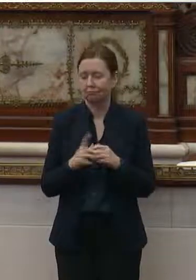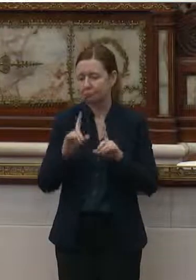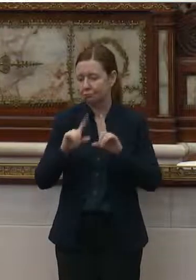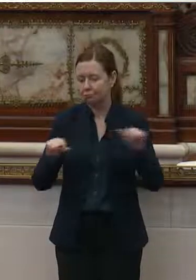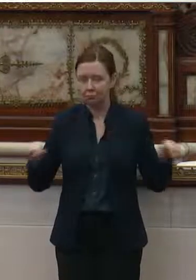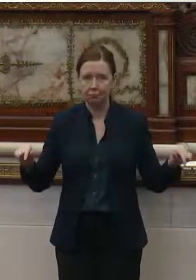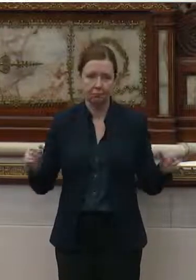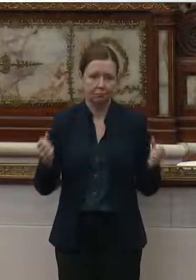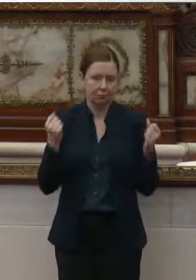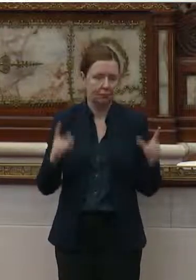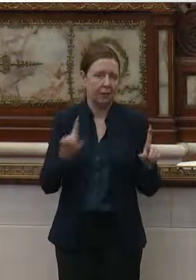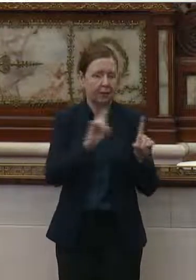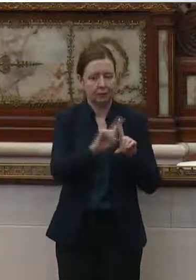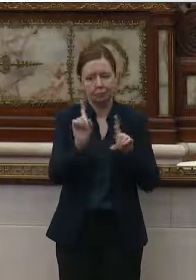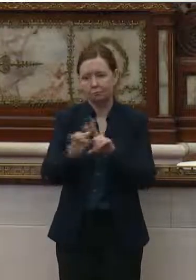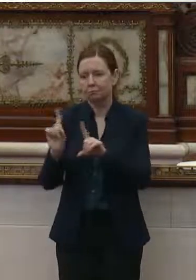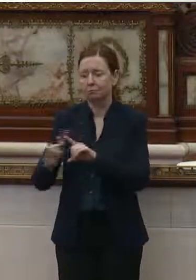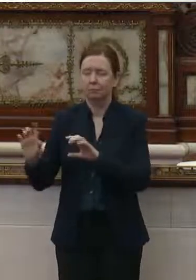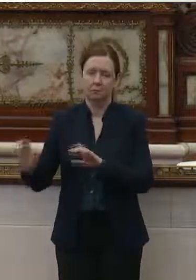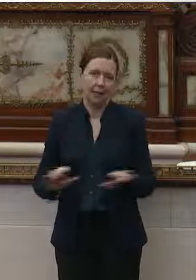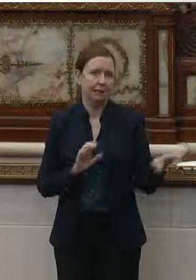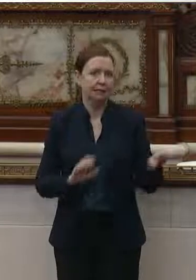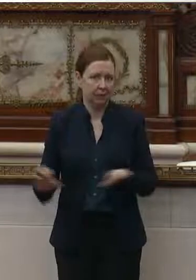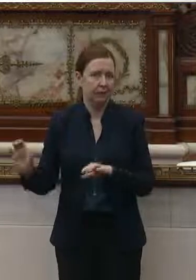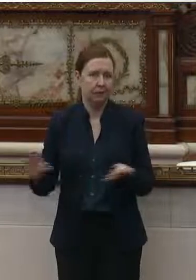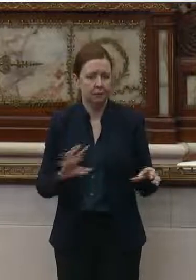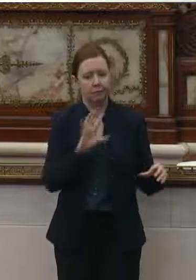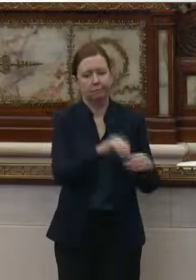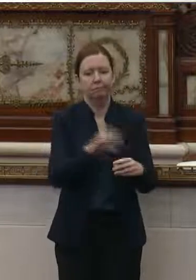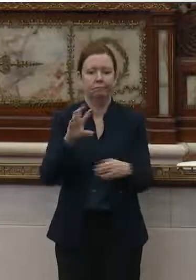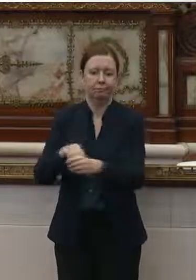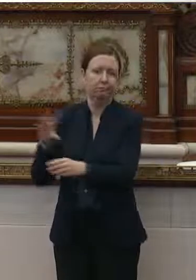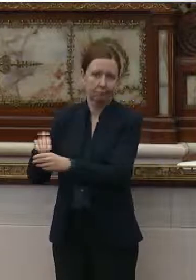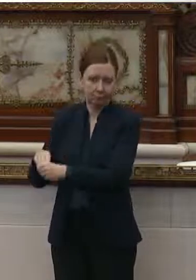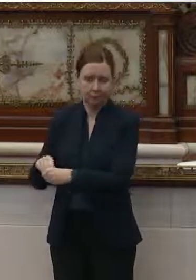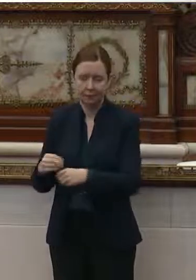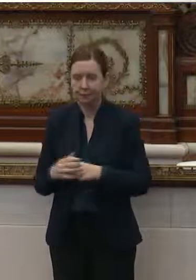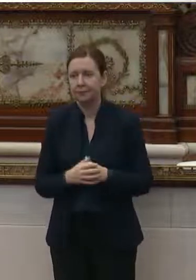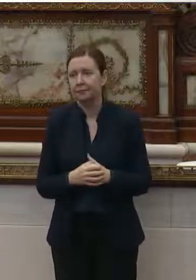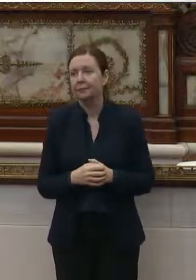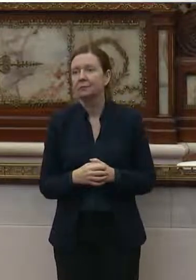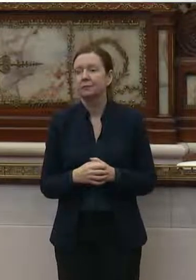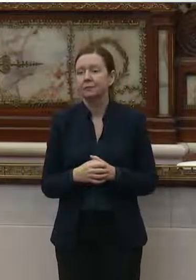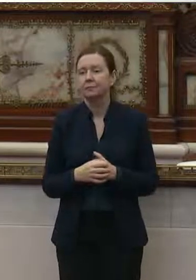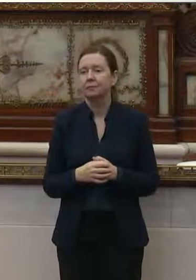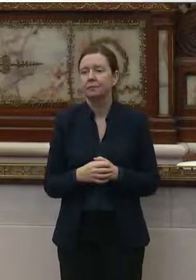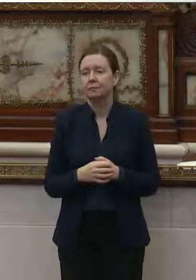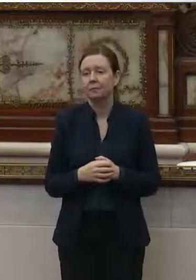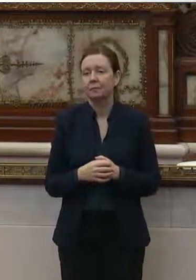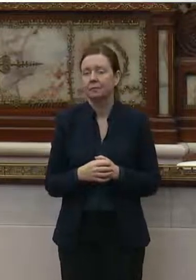of, um, activities that you could do. Uh,